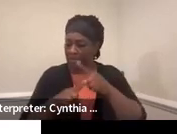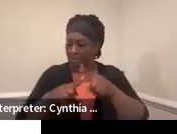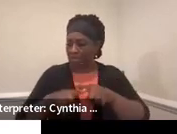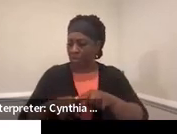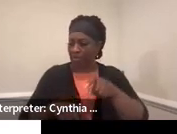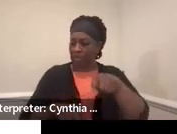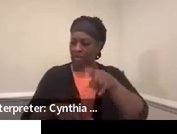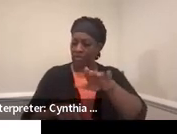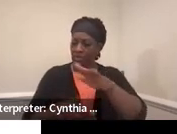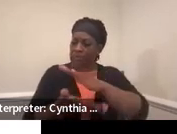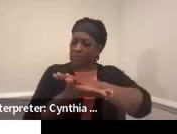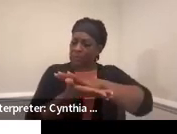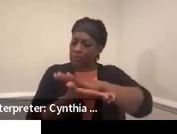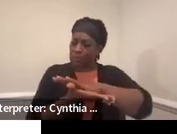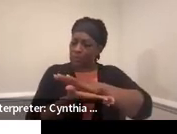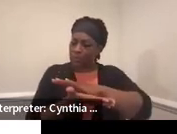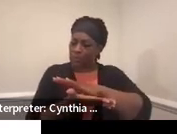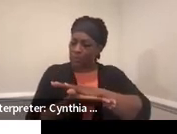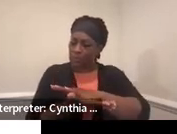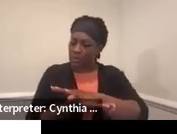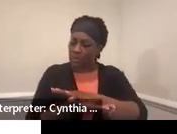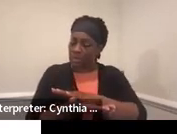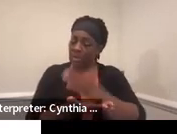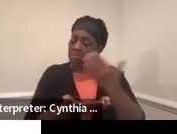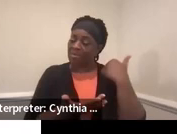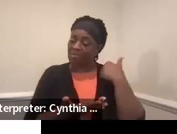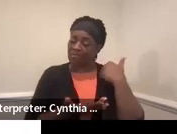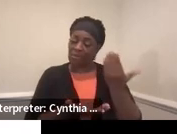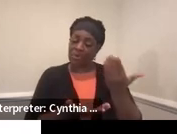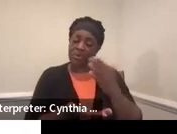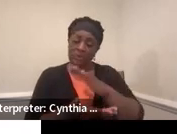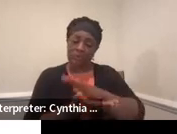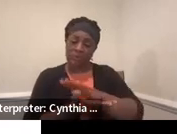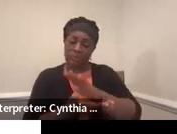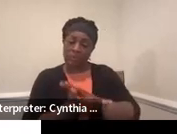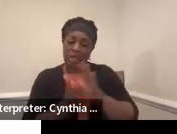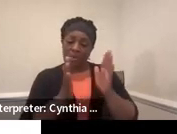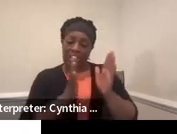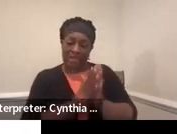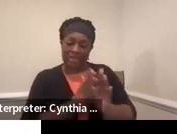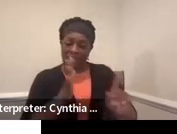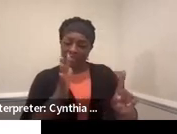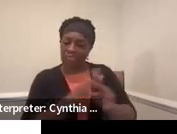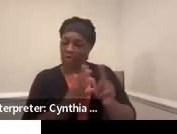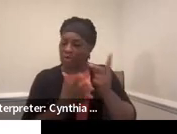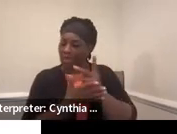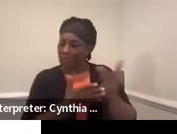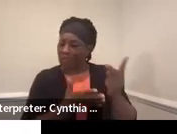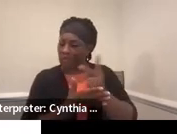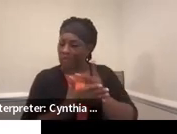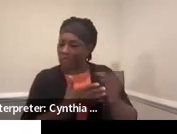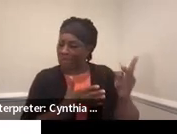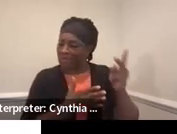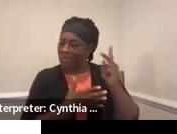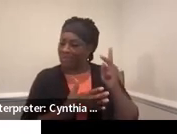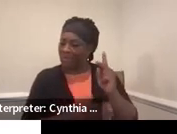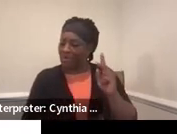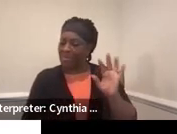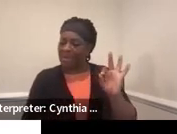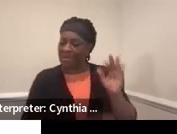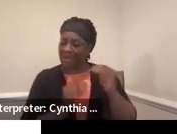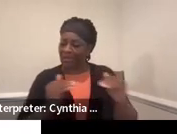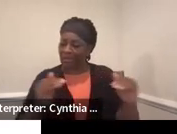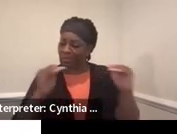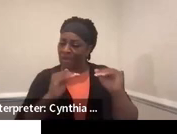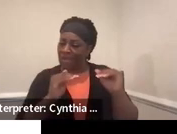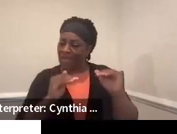I used to have the VR counselor come in twice a month, bi-weekly for my 9th and 10th students,